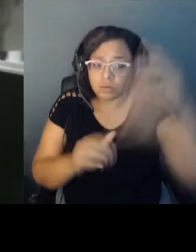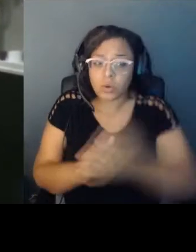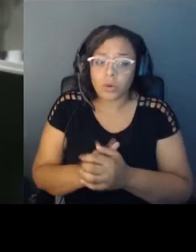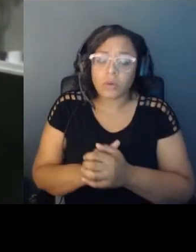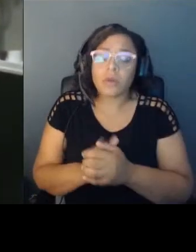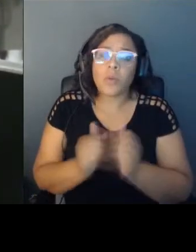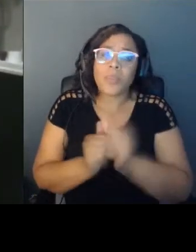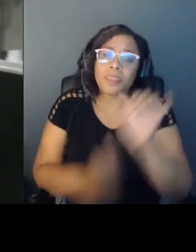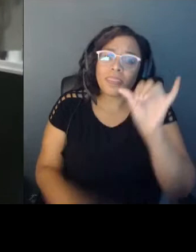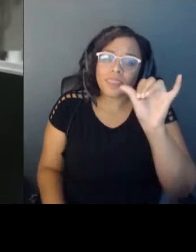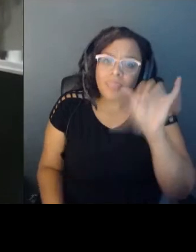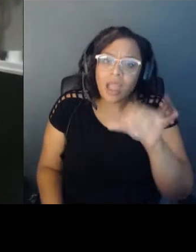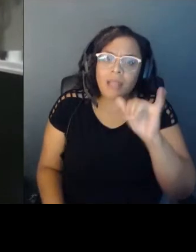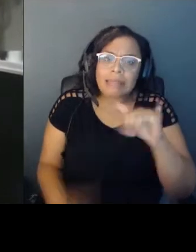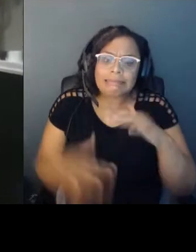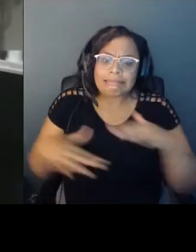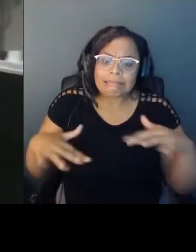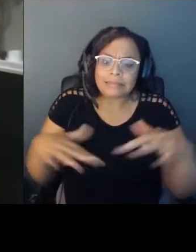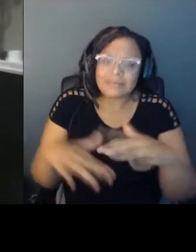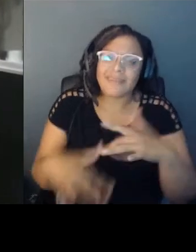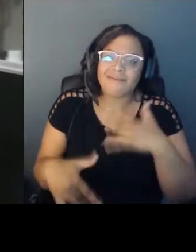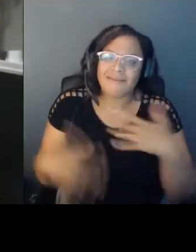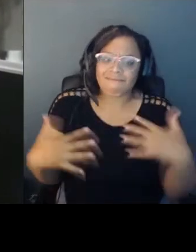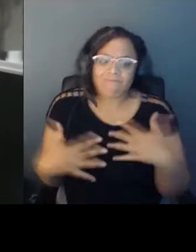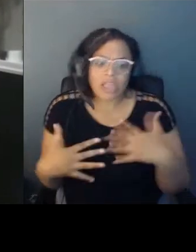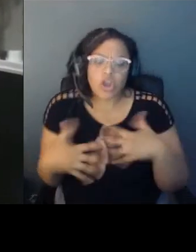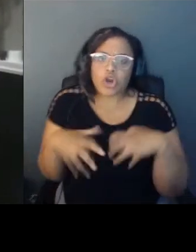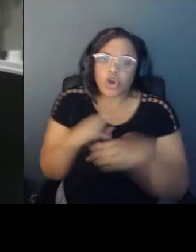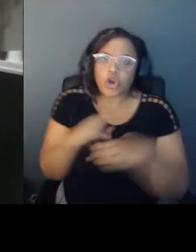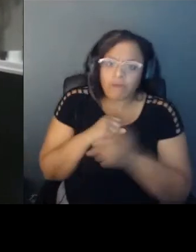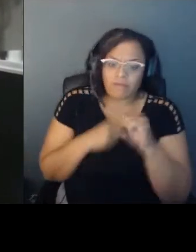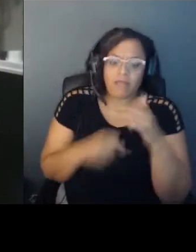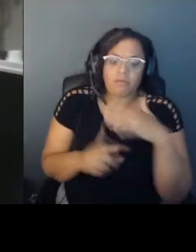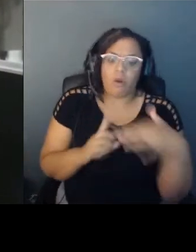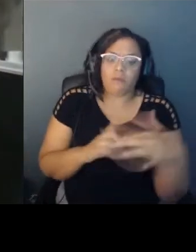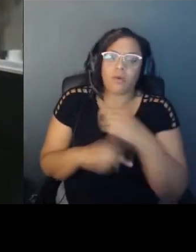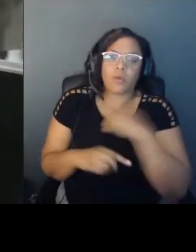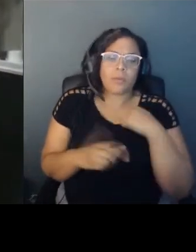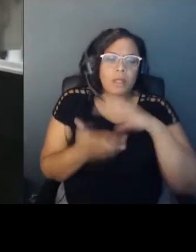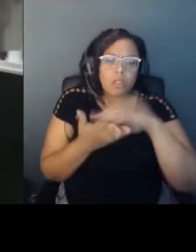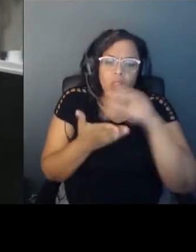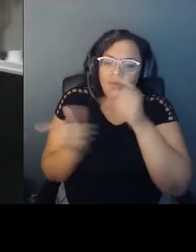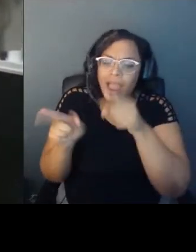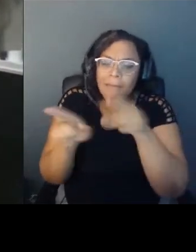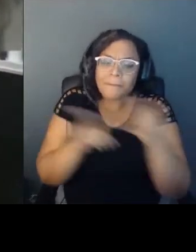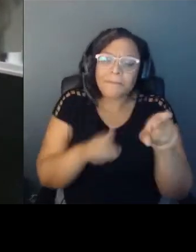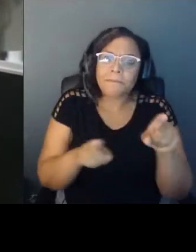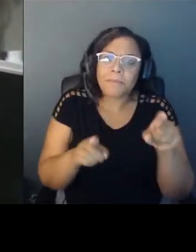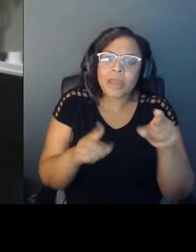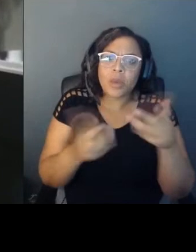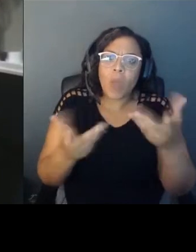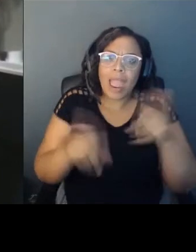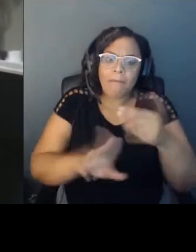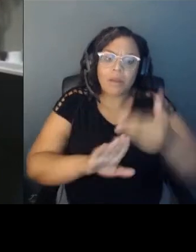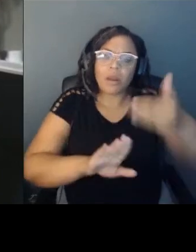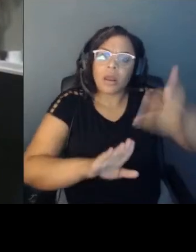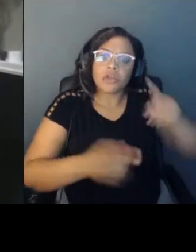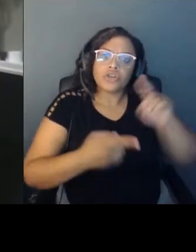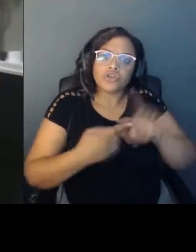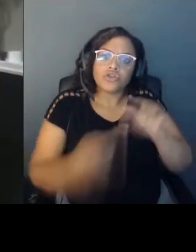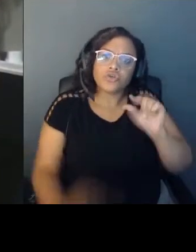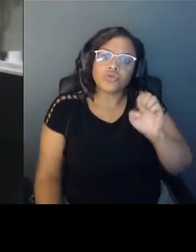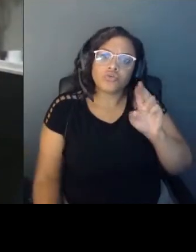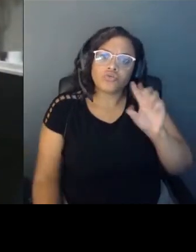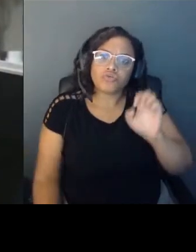space of fear and grief, we learned about what was happening and what had happened to George Floyd. And he joined